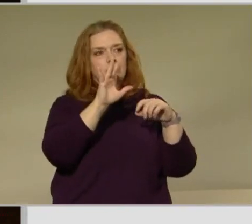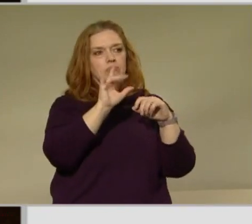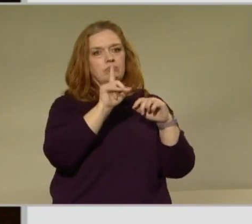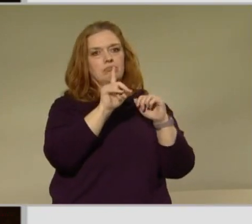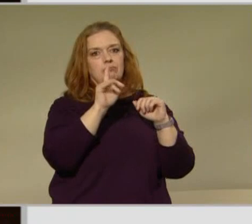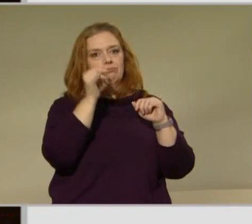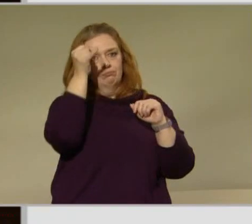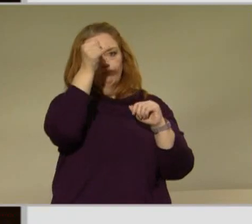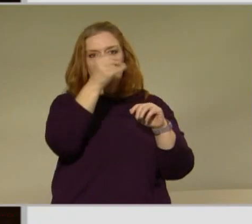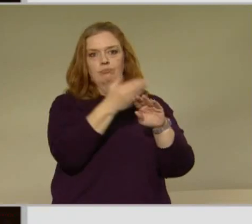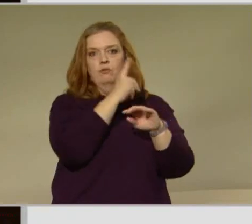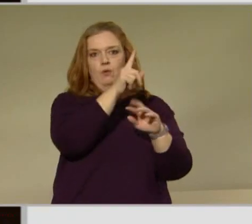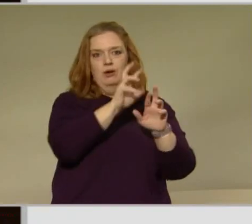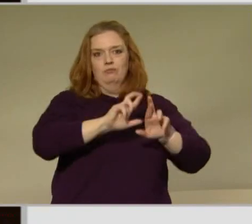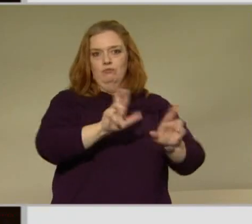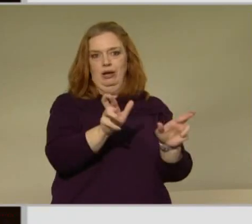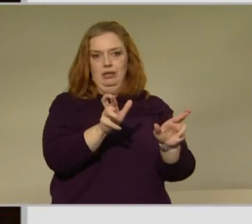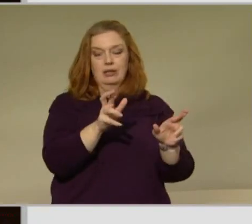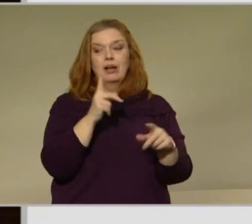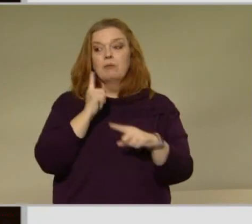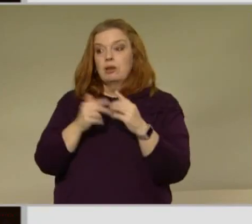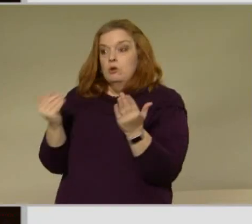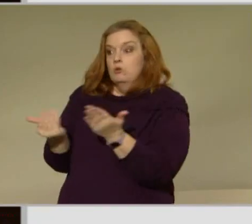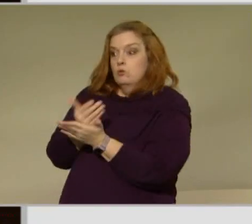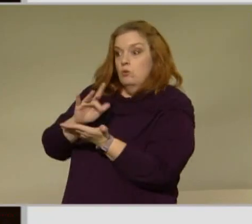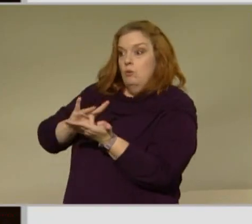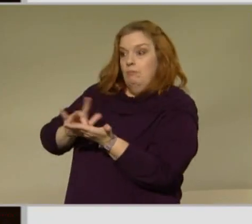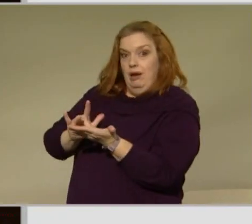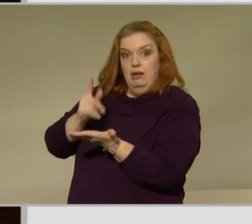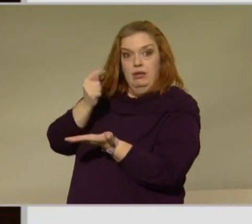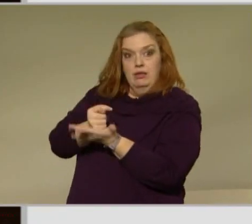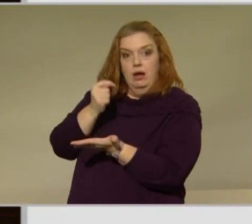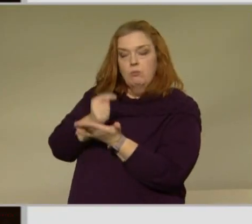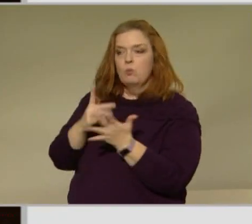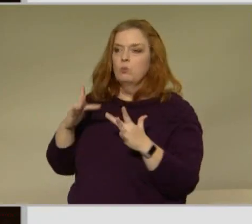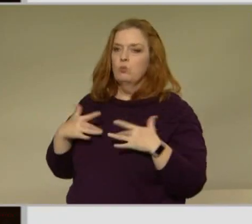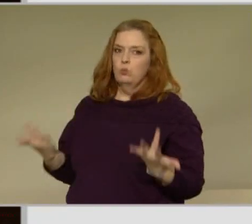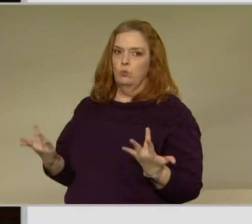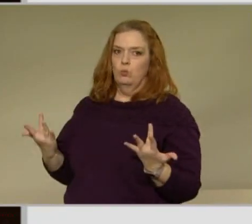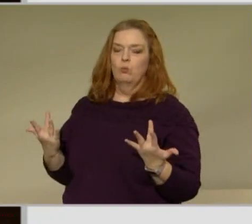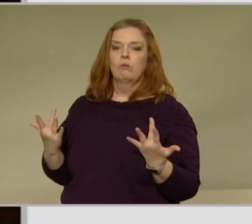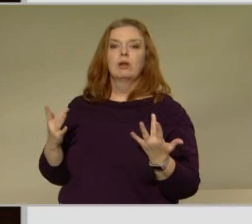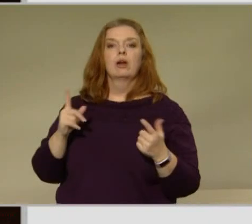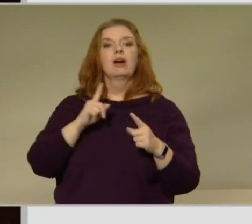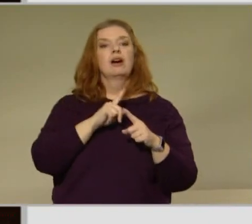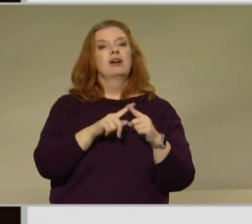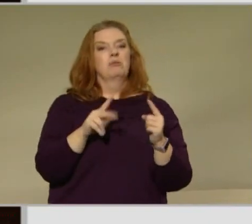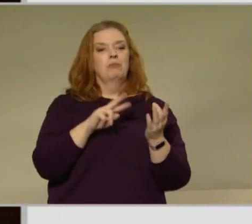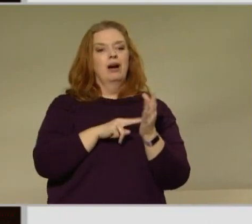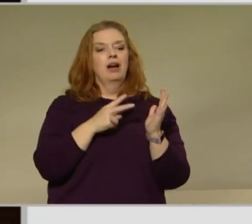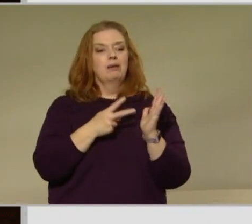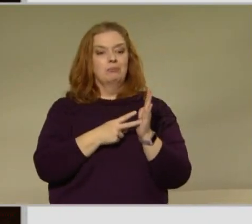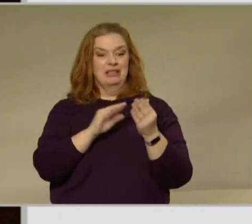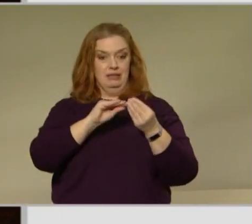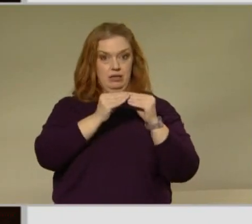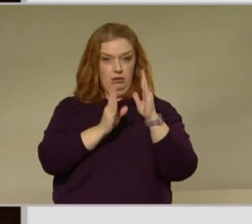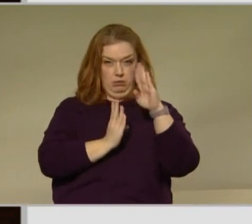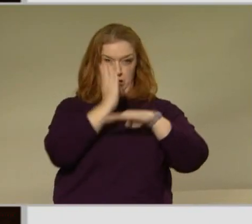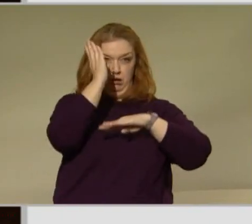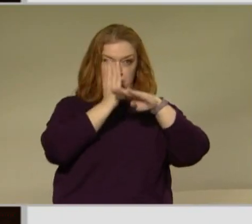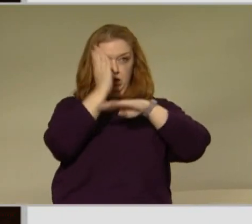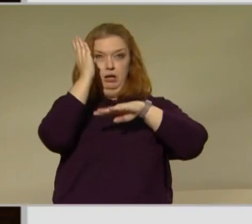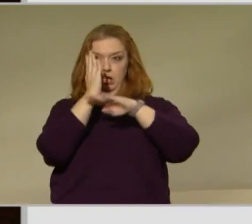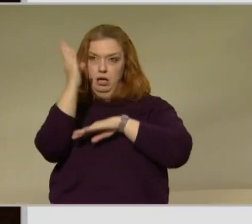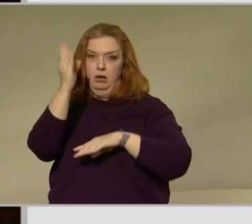happy to see a new therapy available but this is not enough to stem the the tide of the rising infections and i join